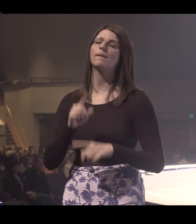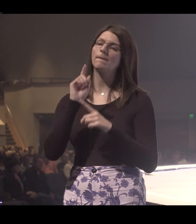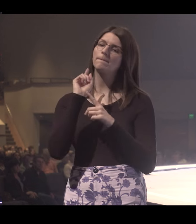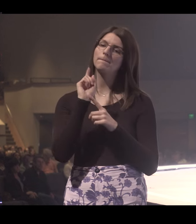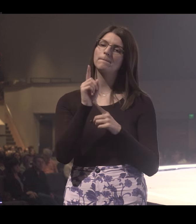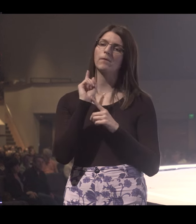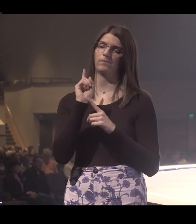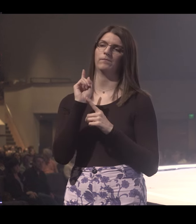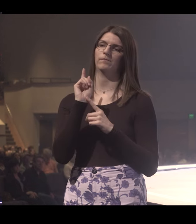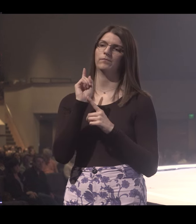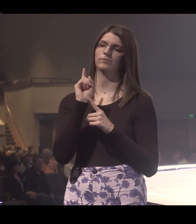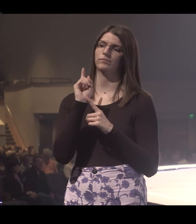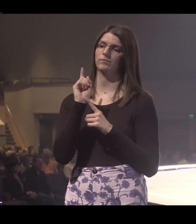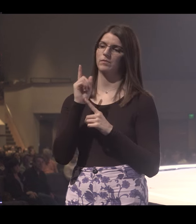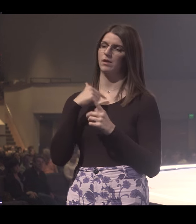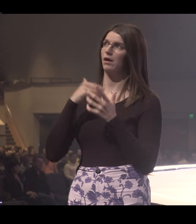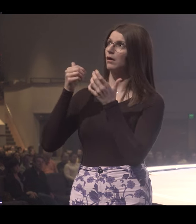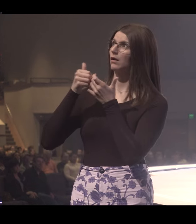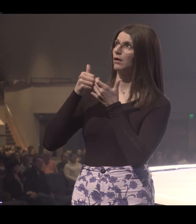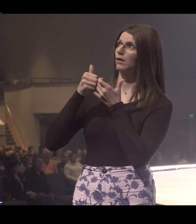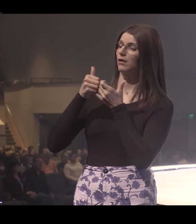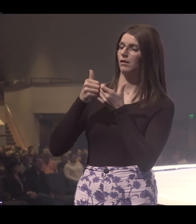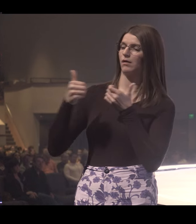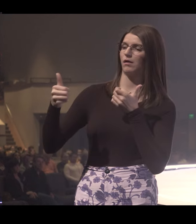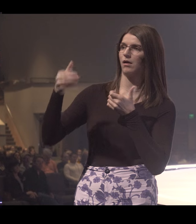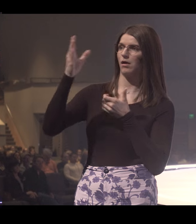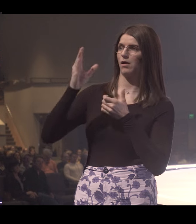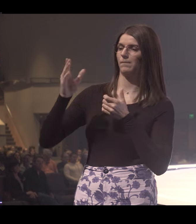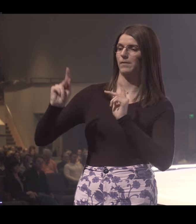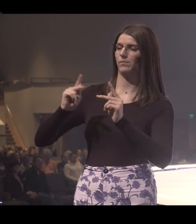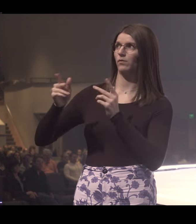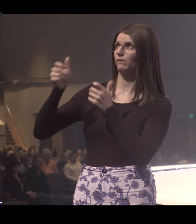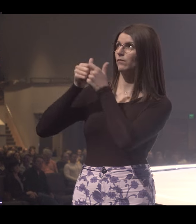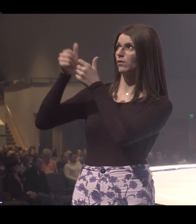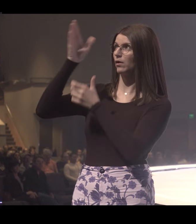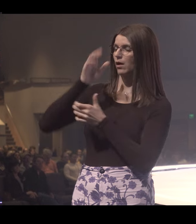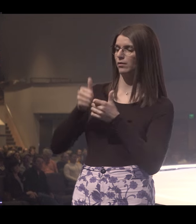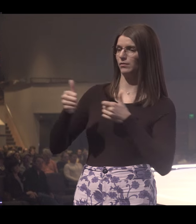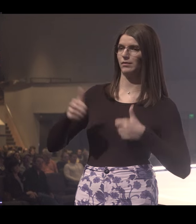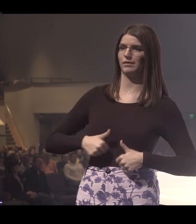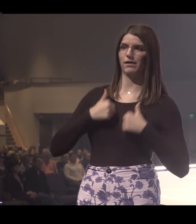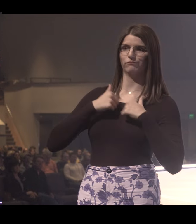the moment, the moment I pull away from godly community.